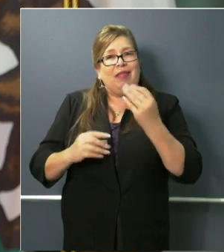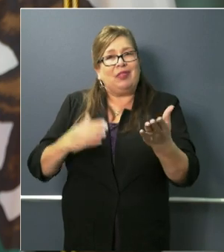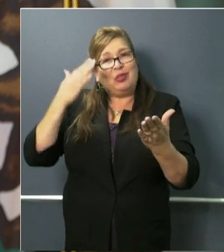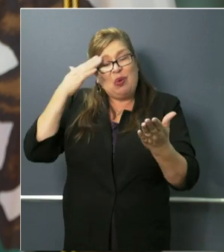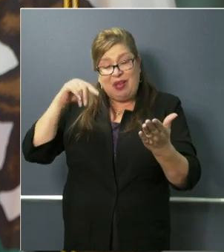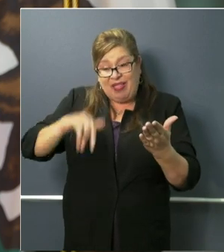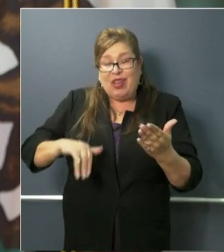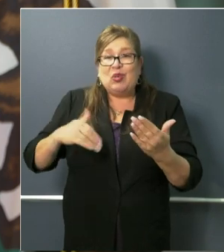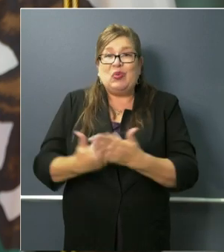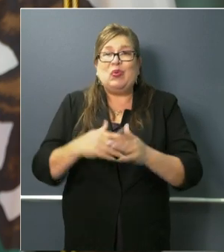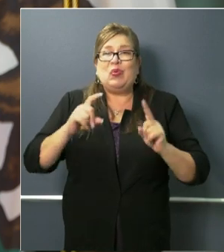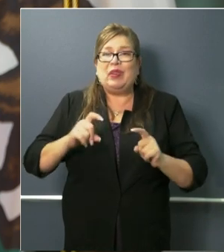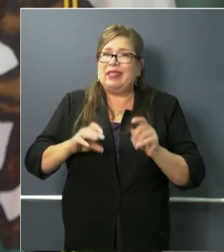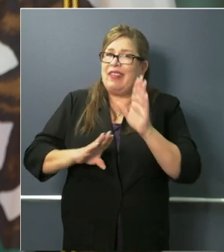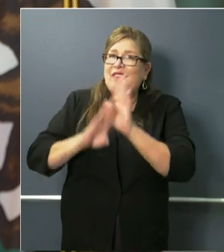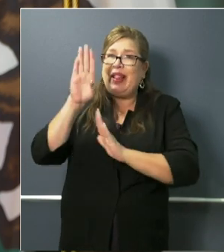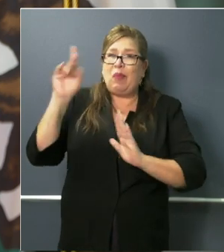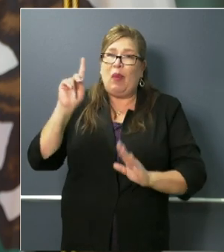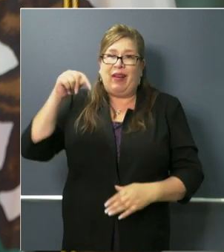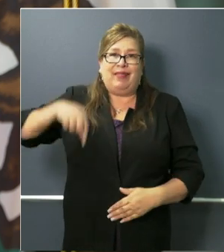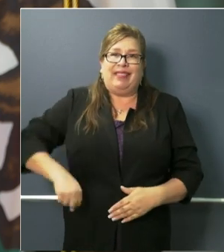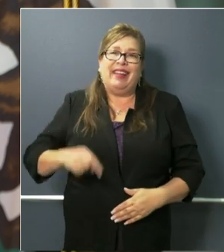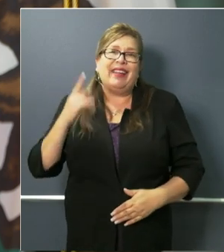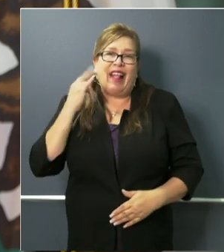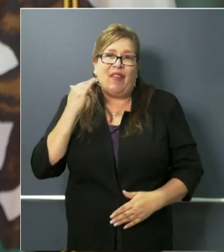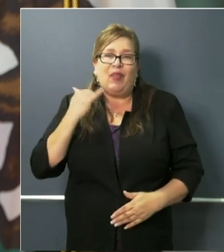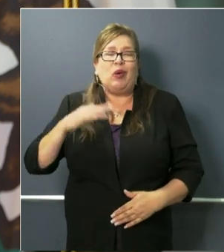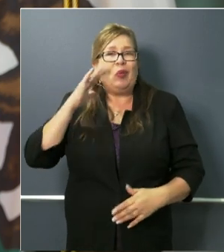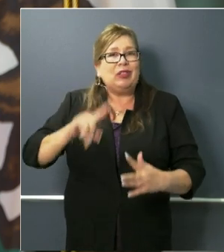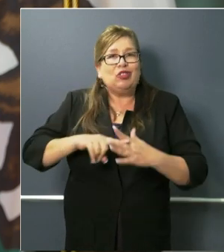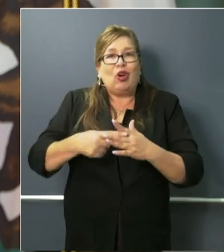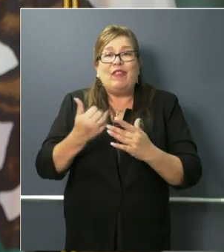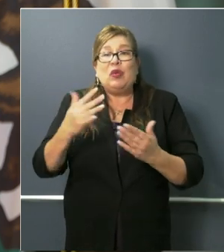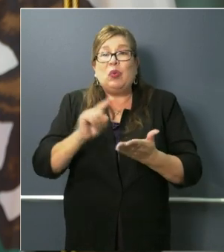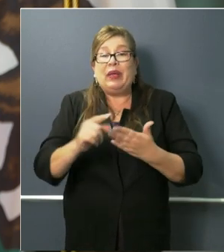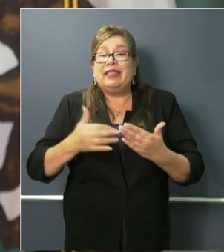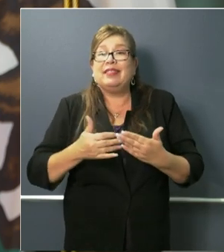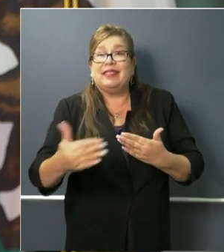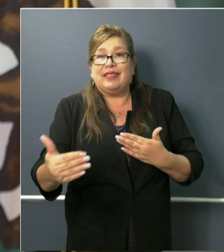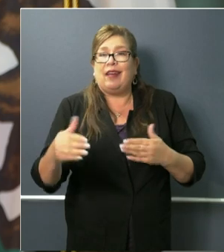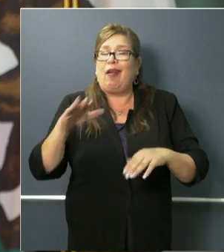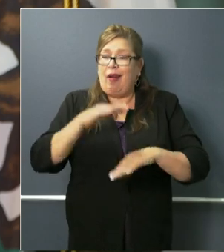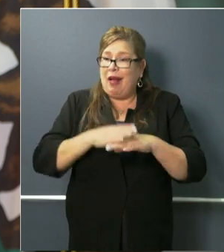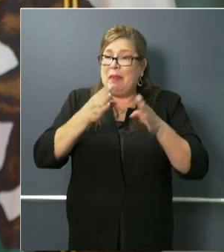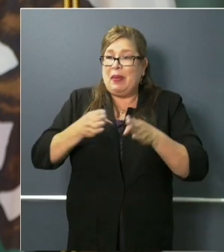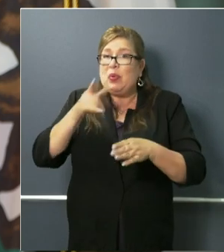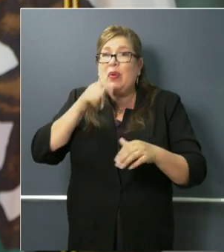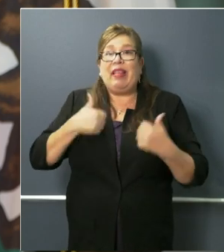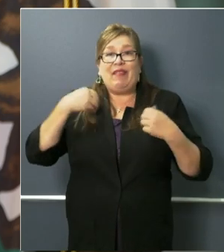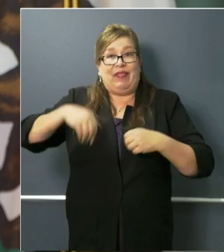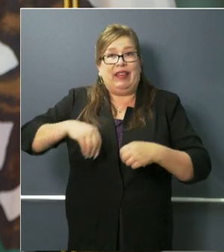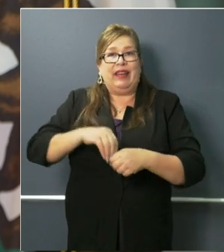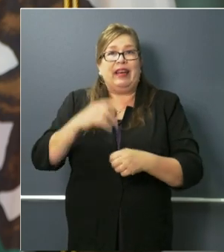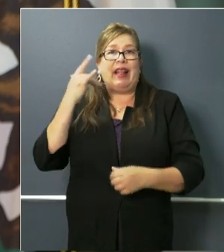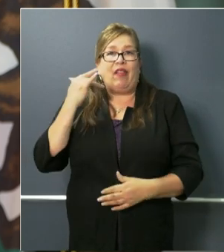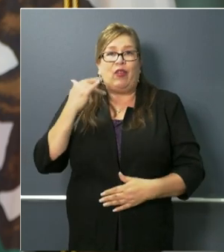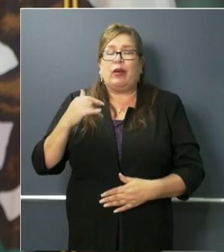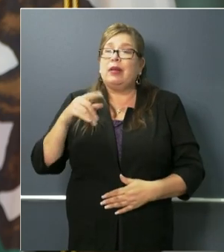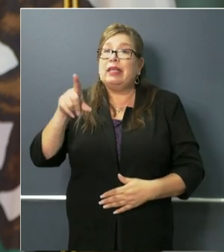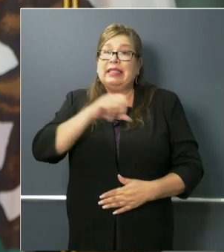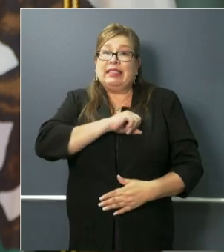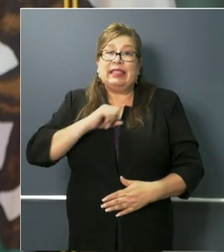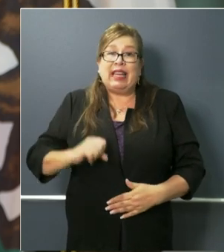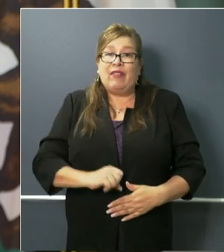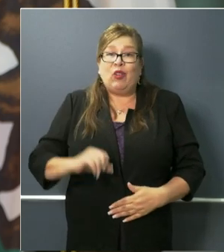homegrown test that is going to be rolled out in the next week for actual use on californians and stanford's partnership is